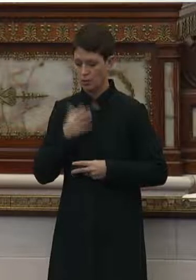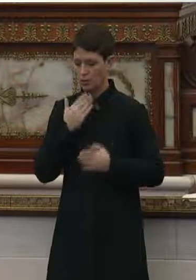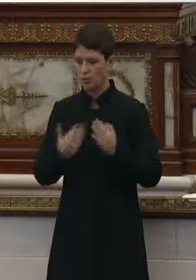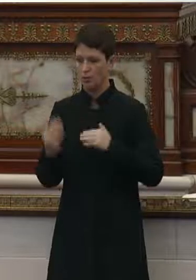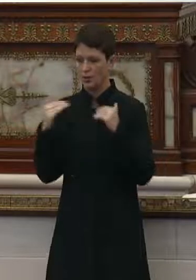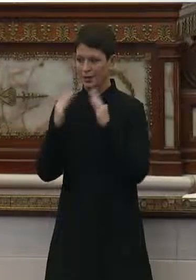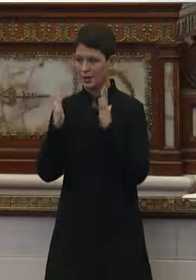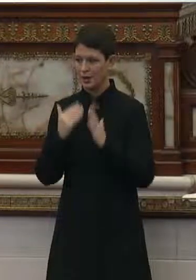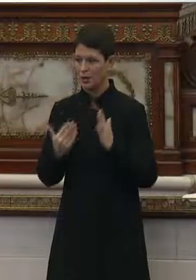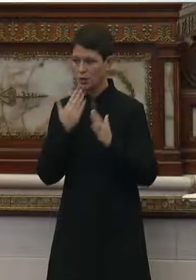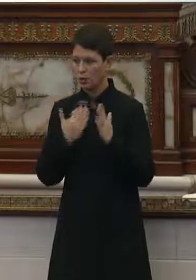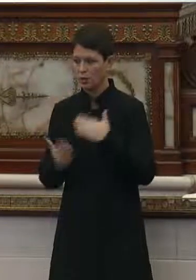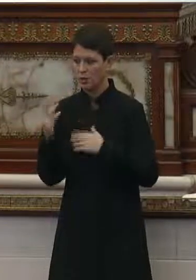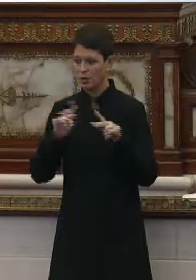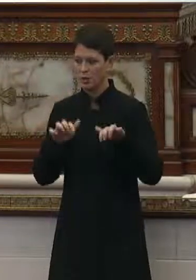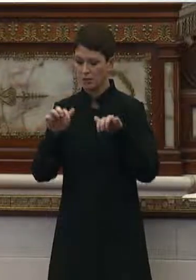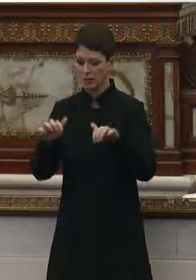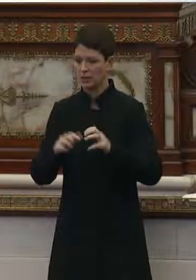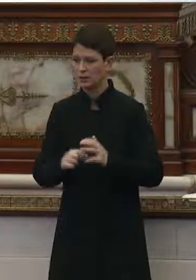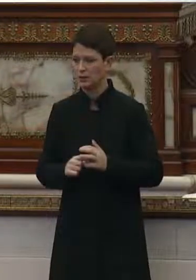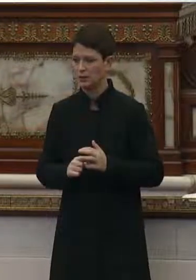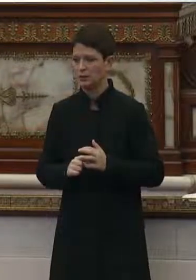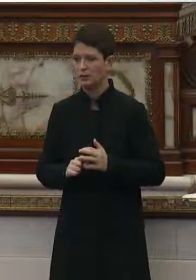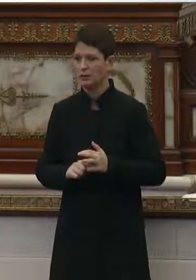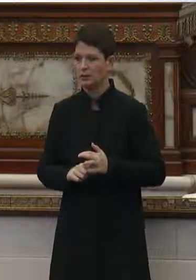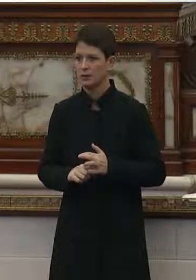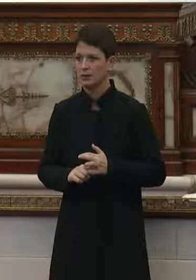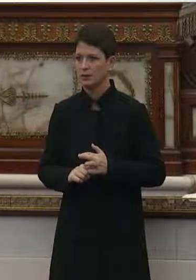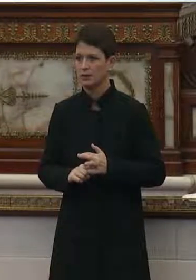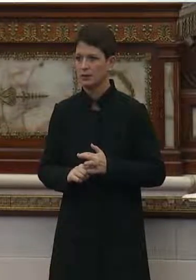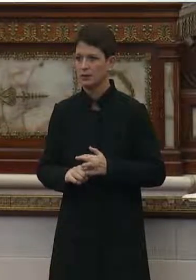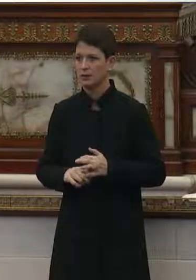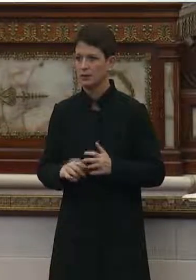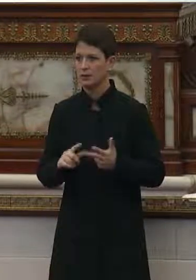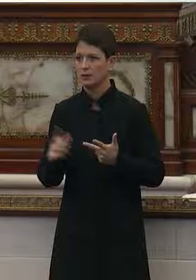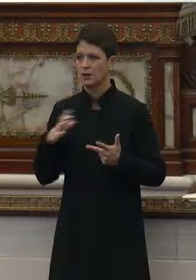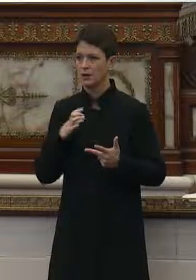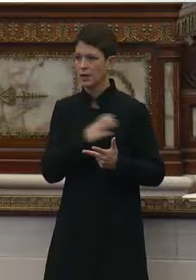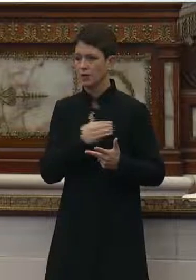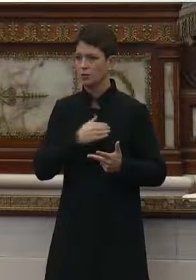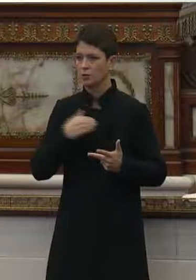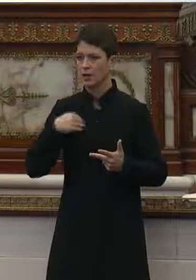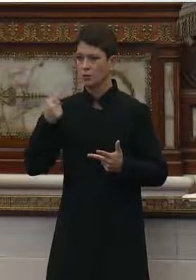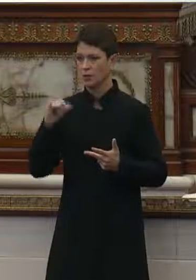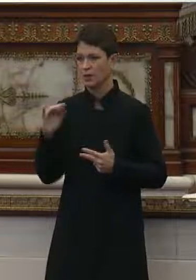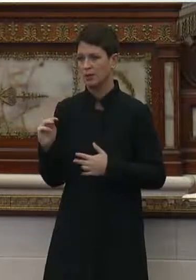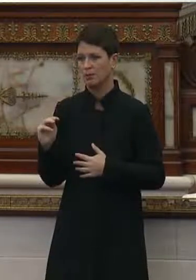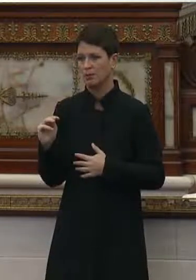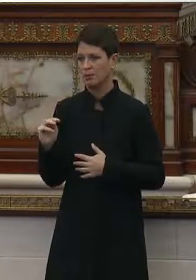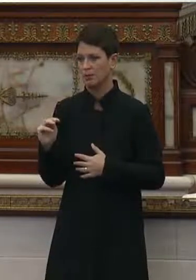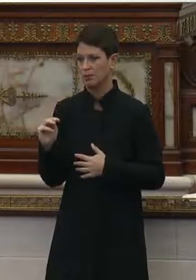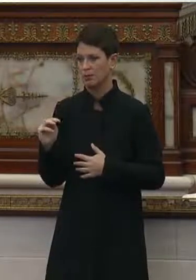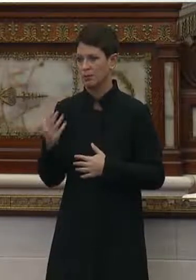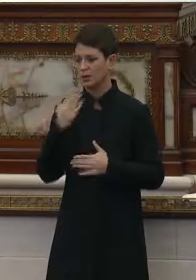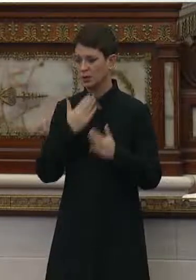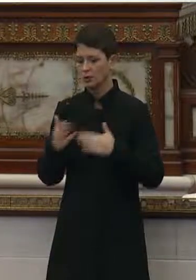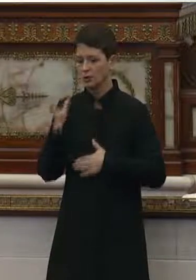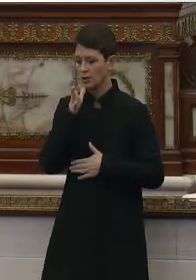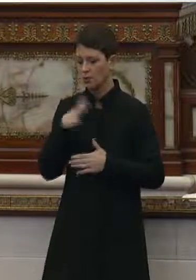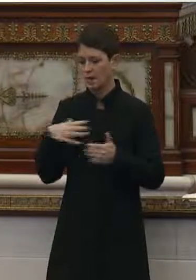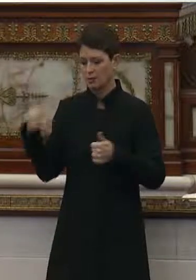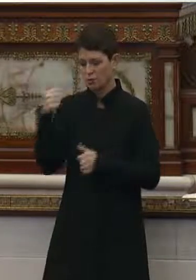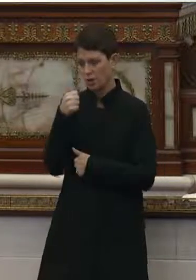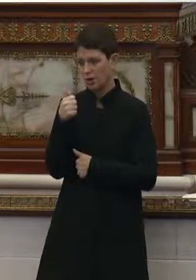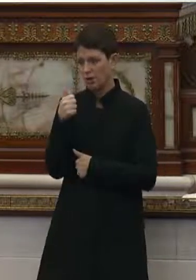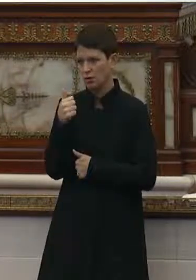colleagues. Good morning, public. Good morning. Council Member Gim. Good morning, Madam Chair.